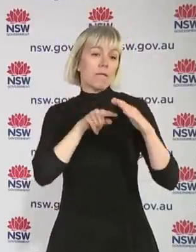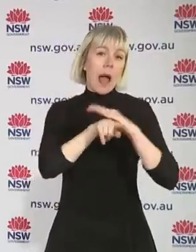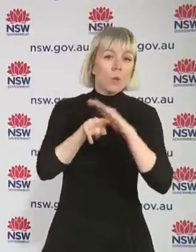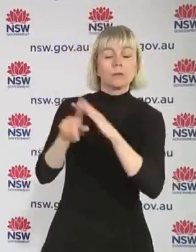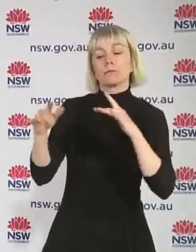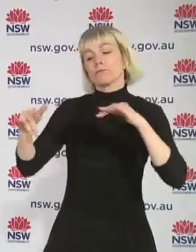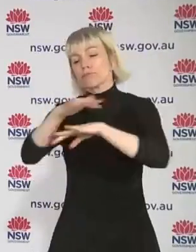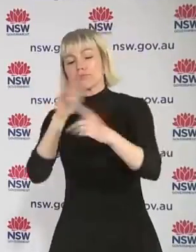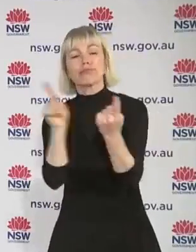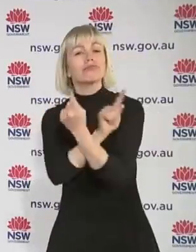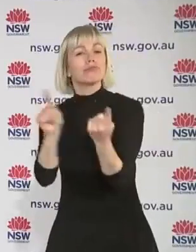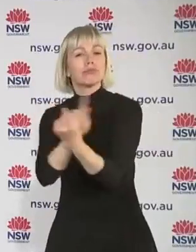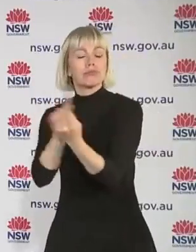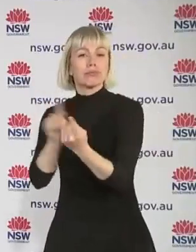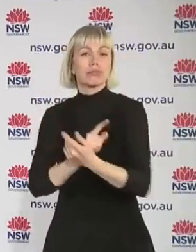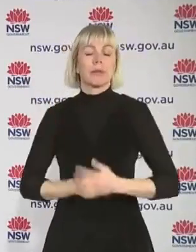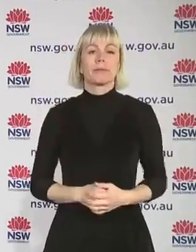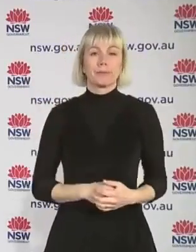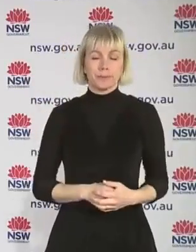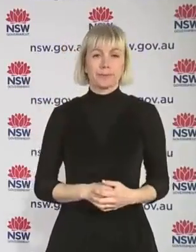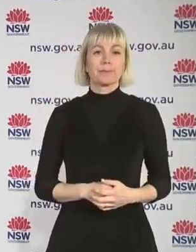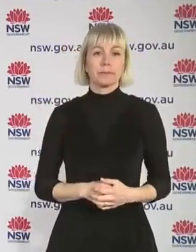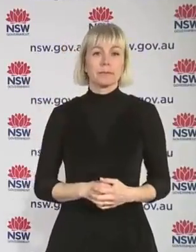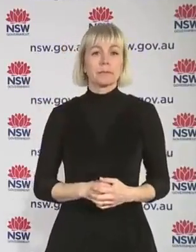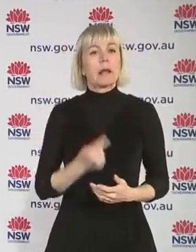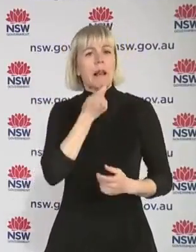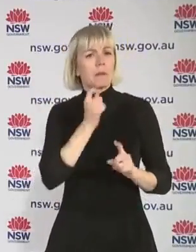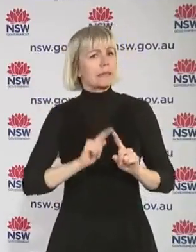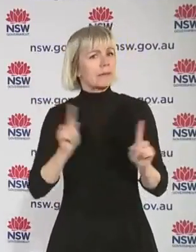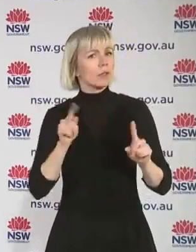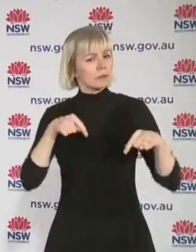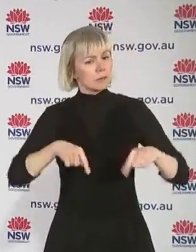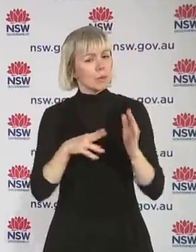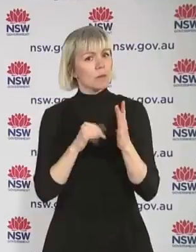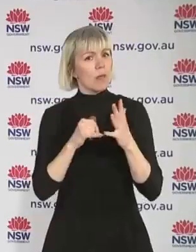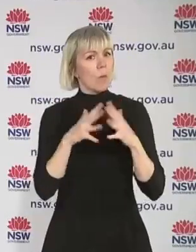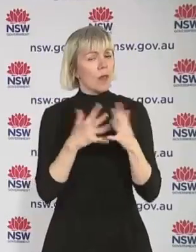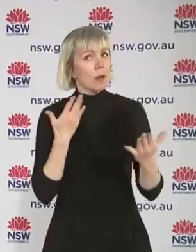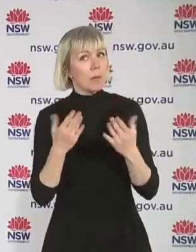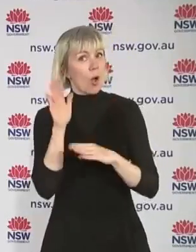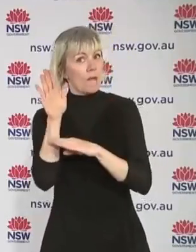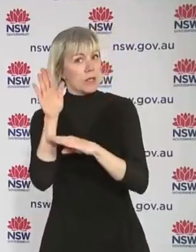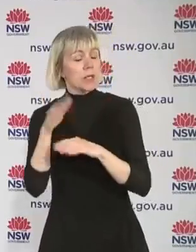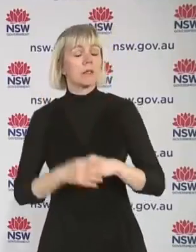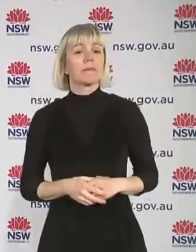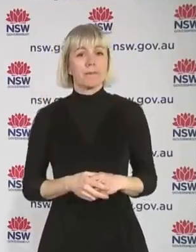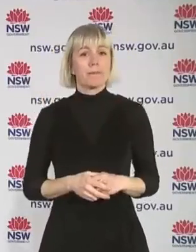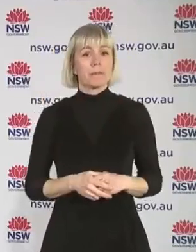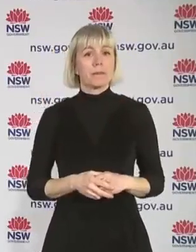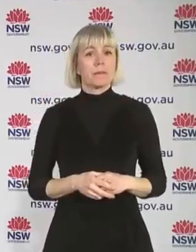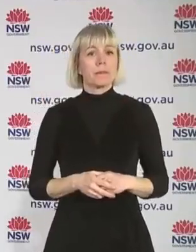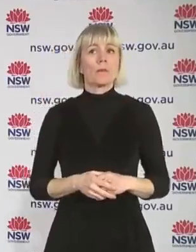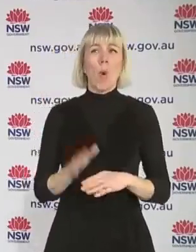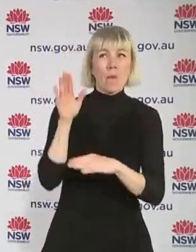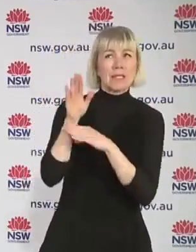the rate is lower, that people have to wait less if they're not vaccinated. We're taking a very conservative approach. We don't want to overwhelm our hospital system.